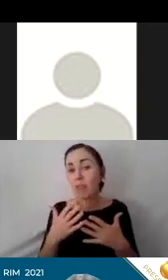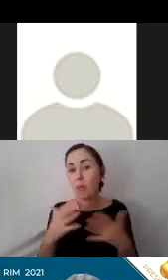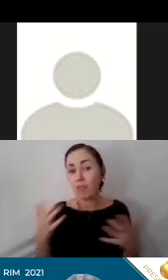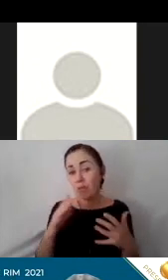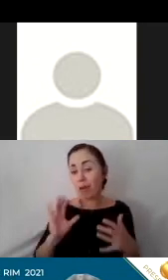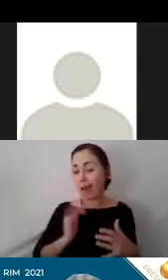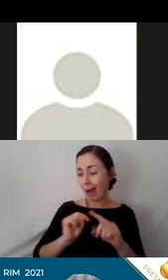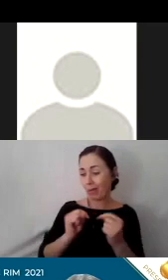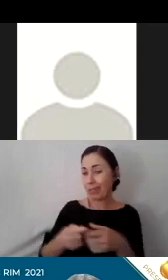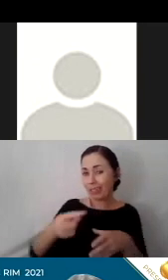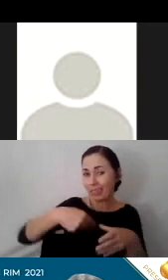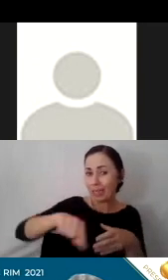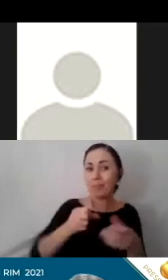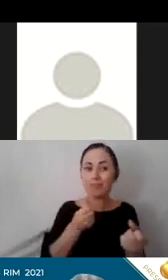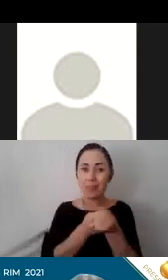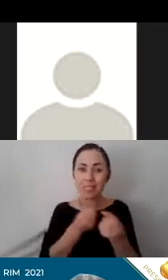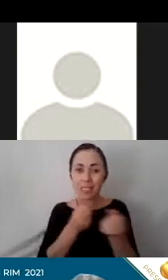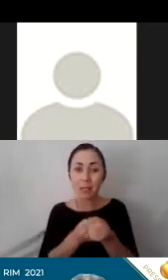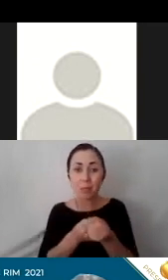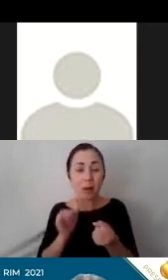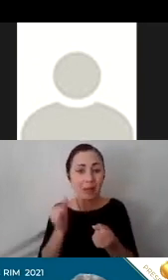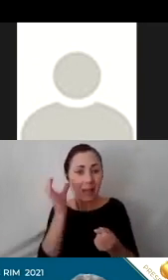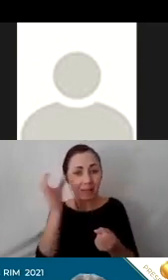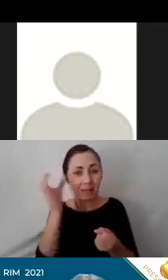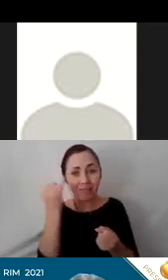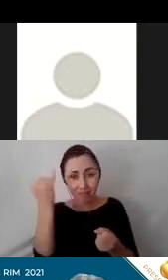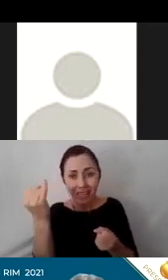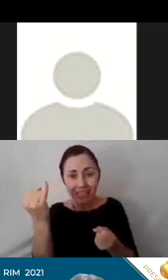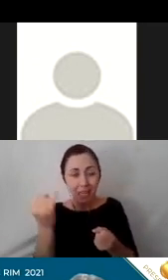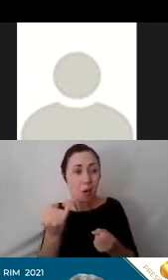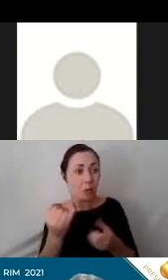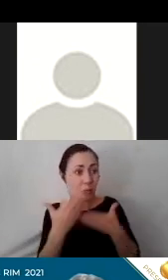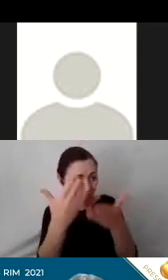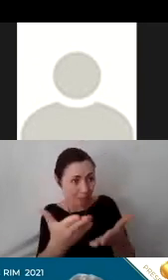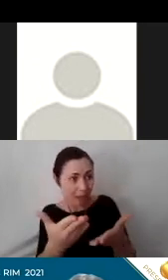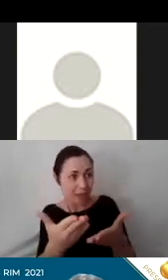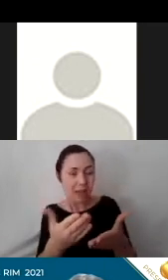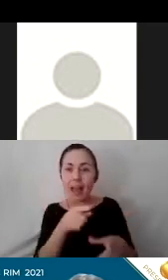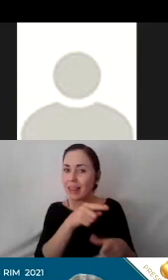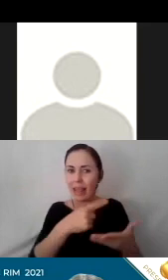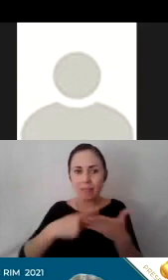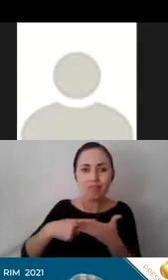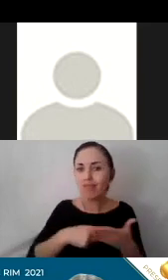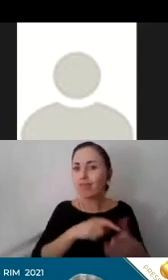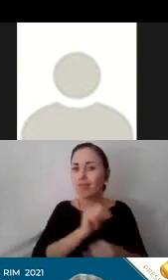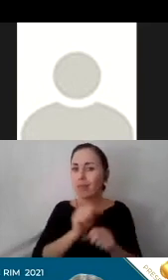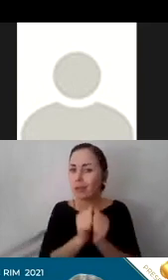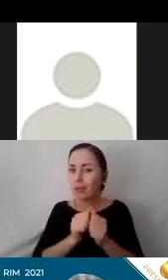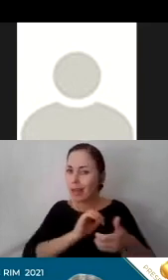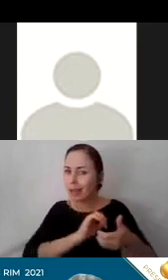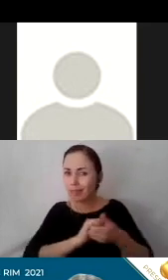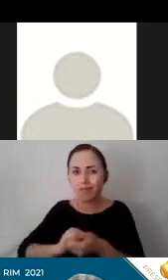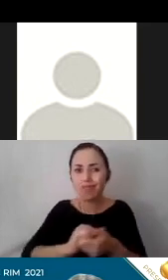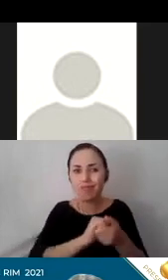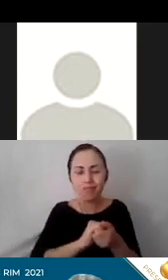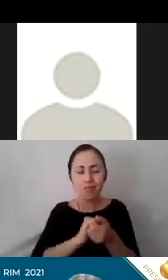in their support of the idea that was brought forward and collaborating together to be able to come